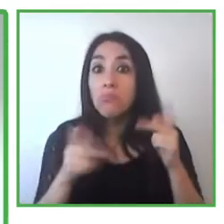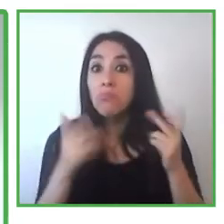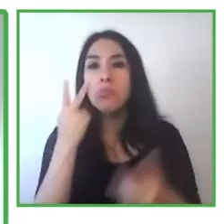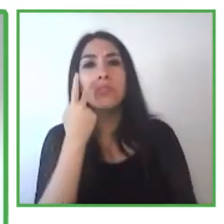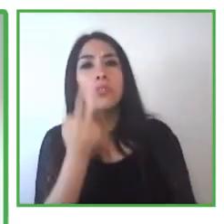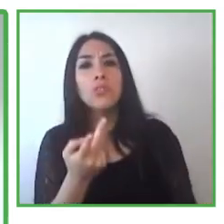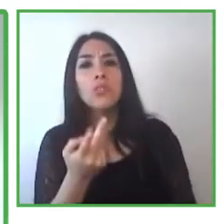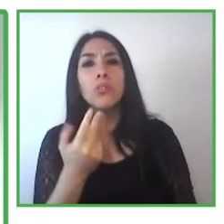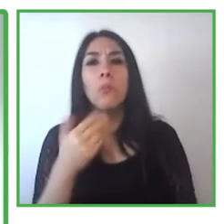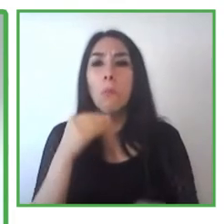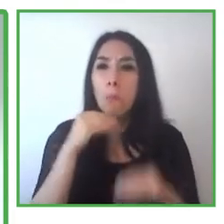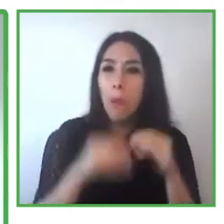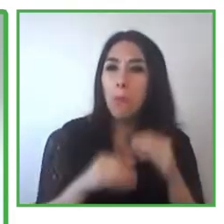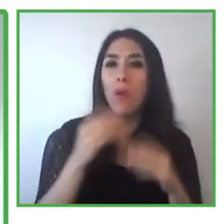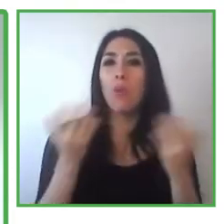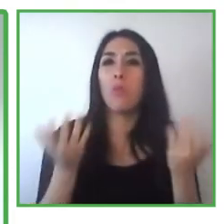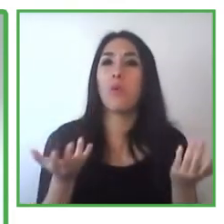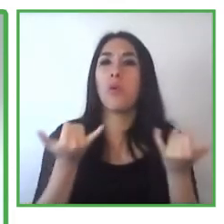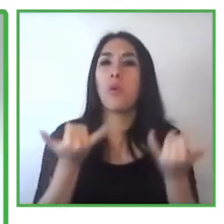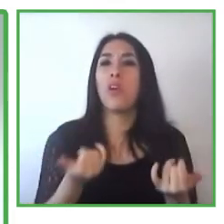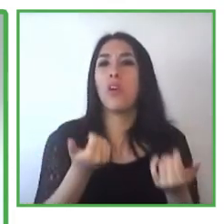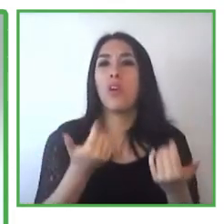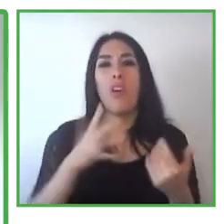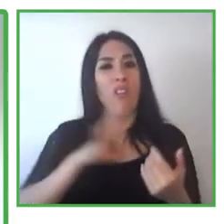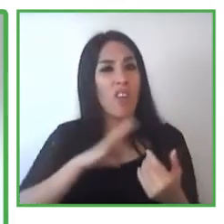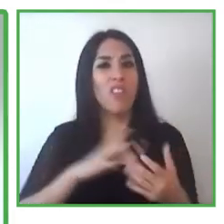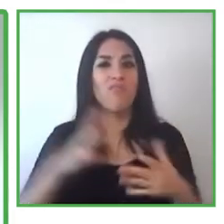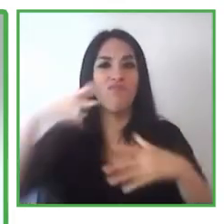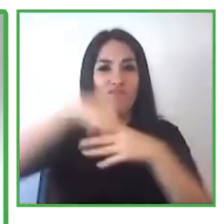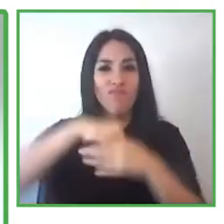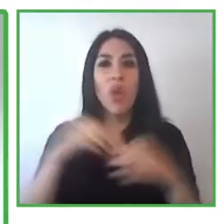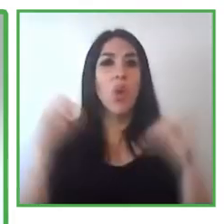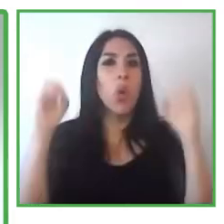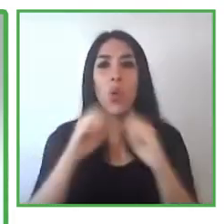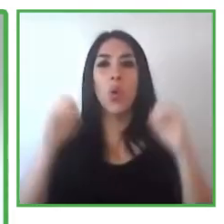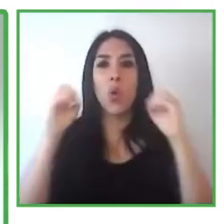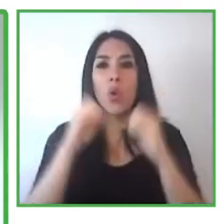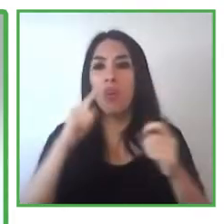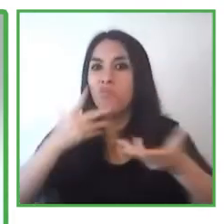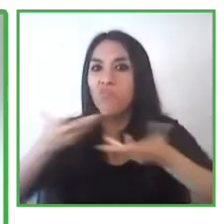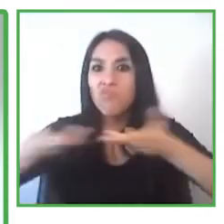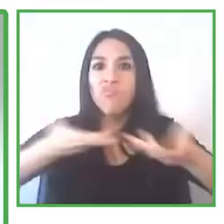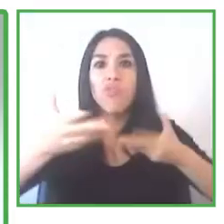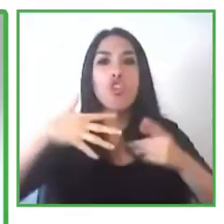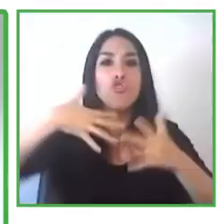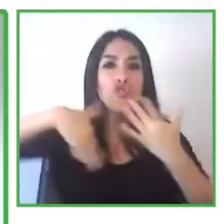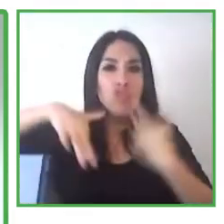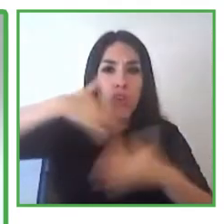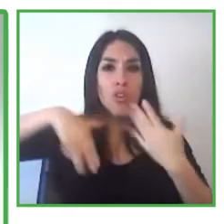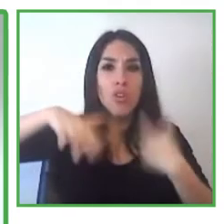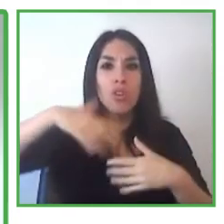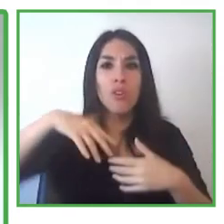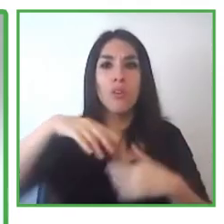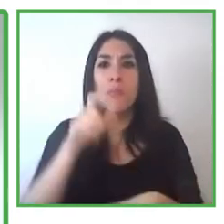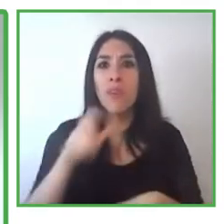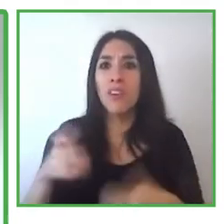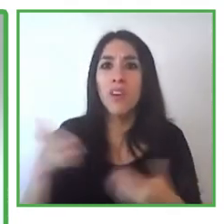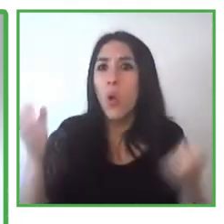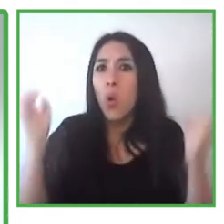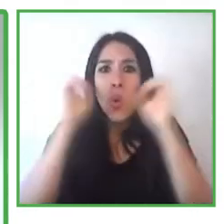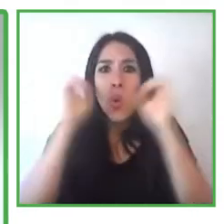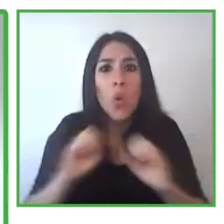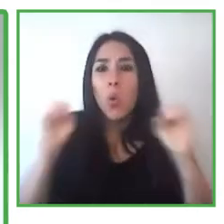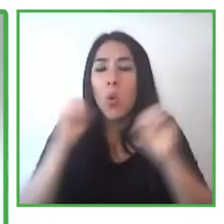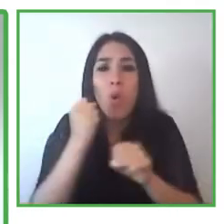more barriers, they obstruct their full participation and the effect in society on equal terms